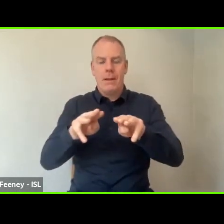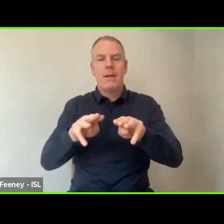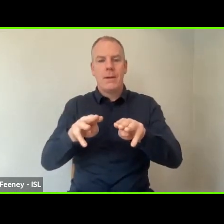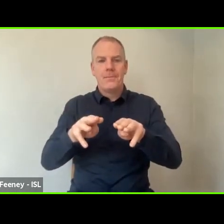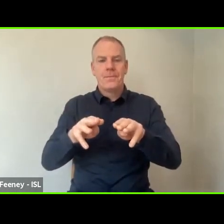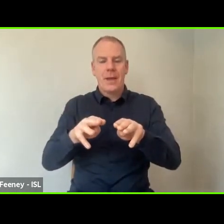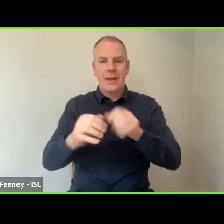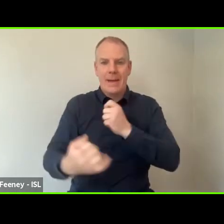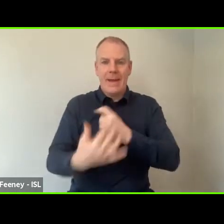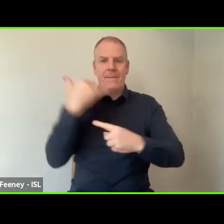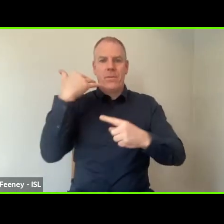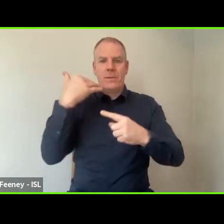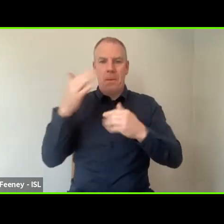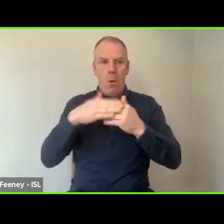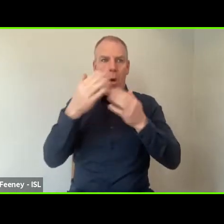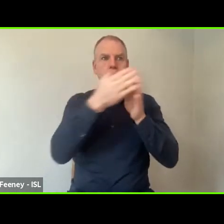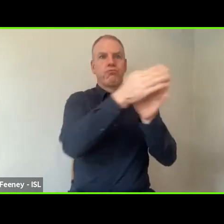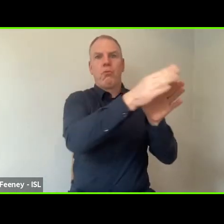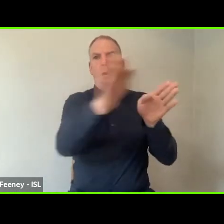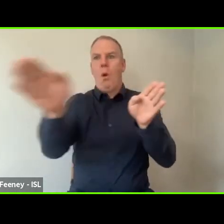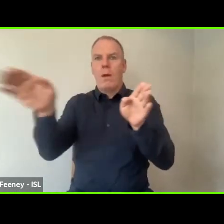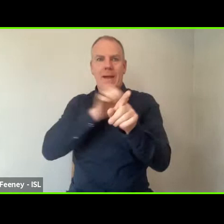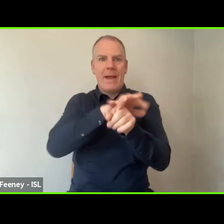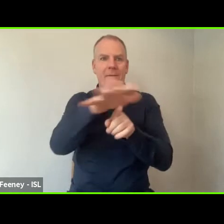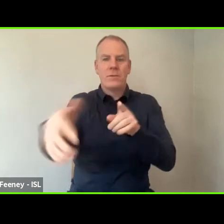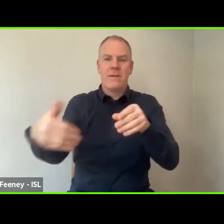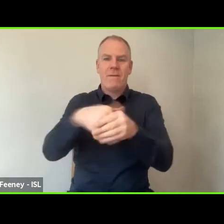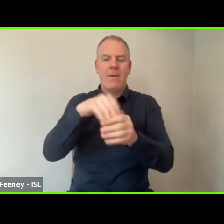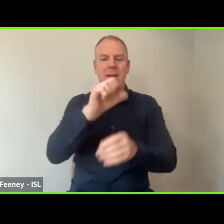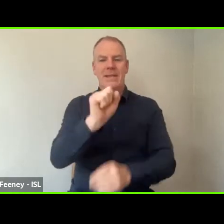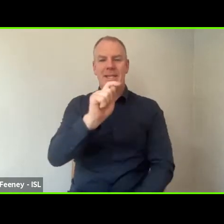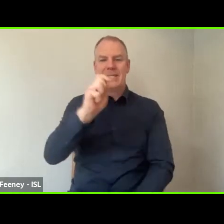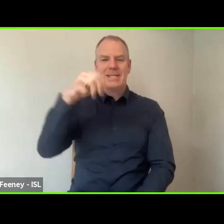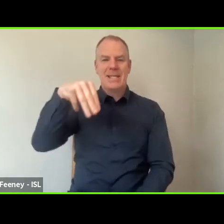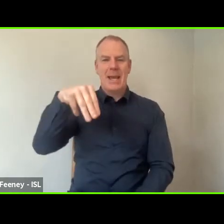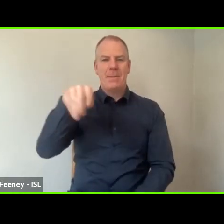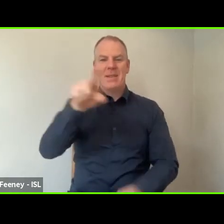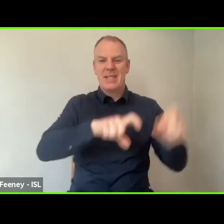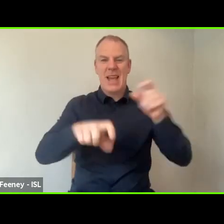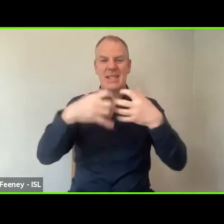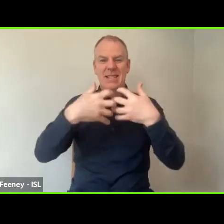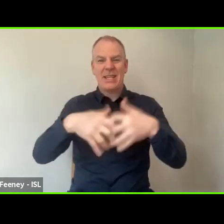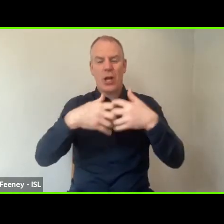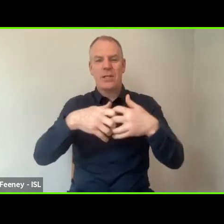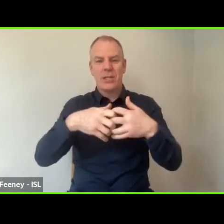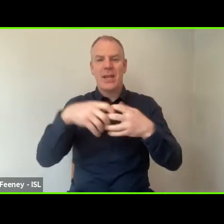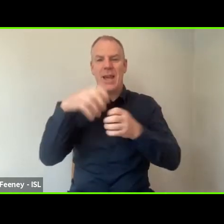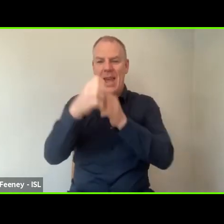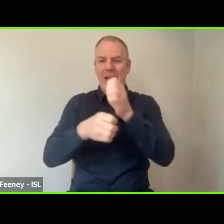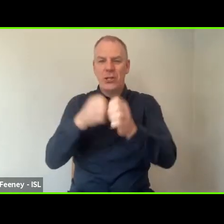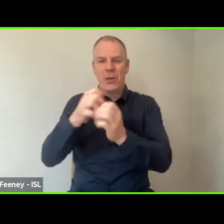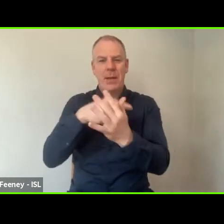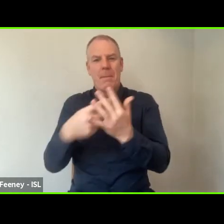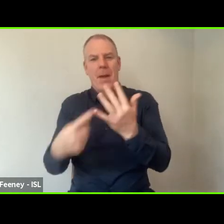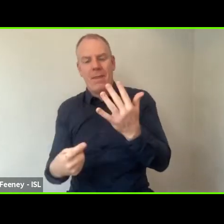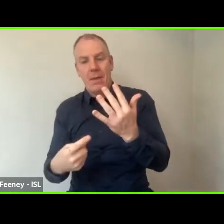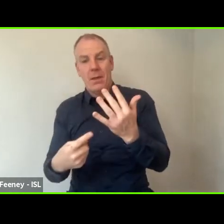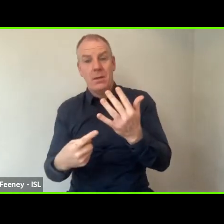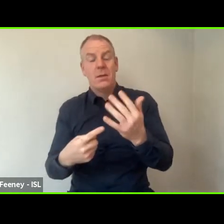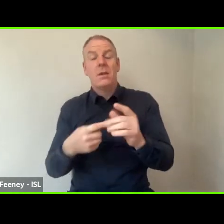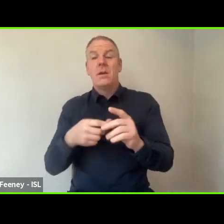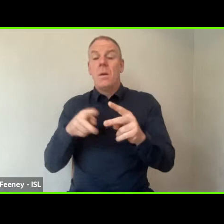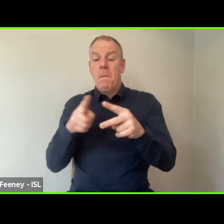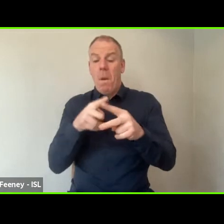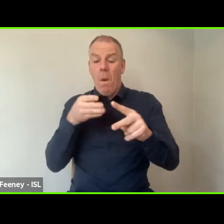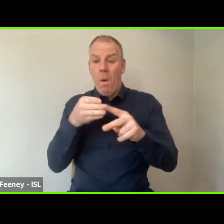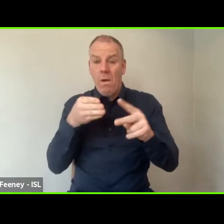inspiring broader participation in STEM. These goals can only be achieved if we all work together